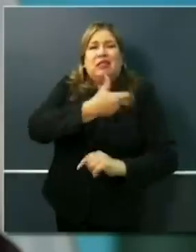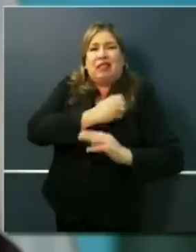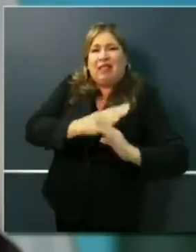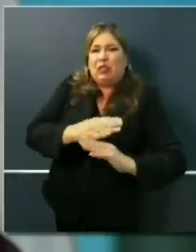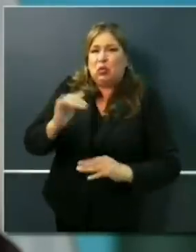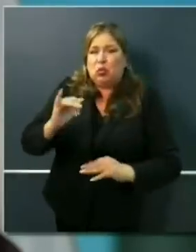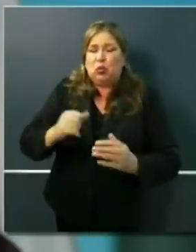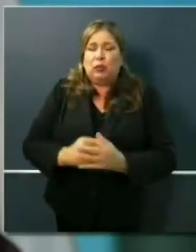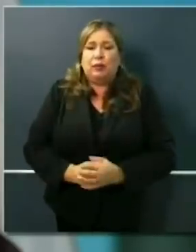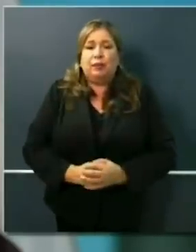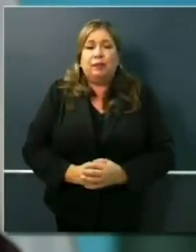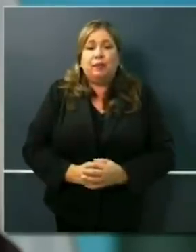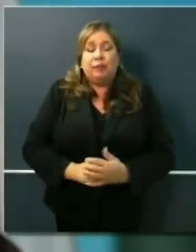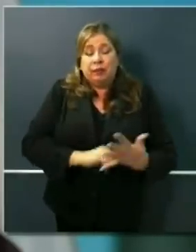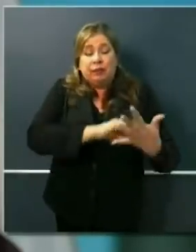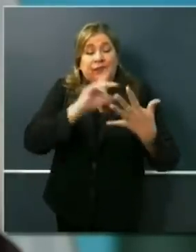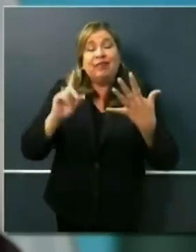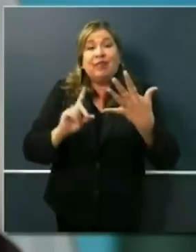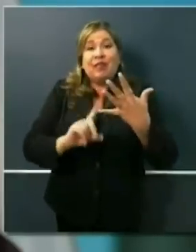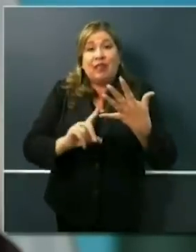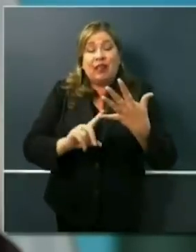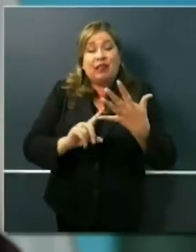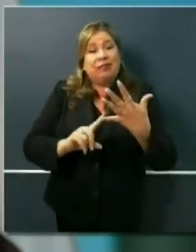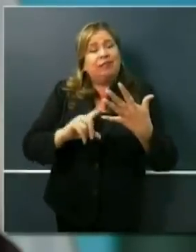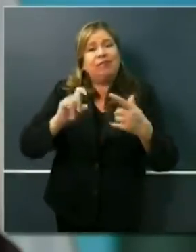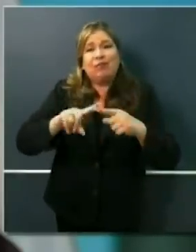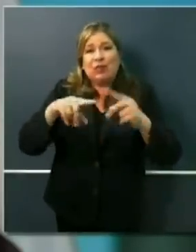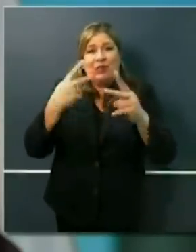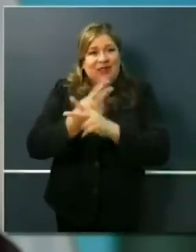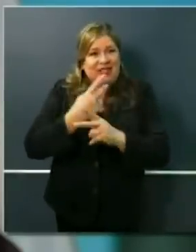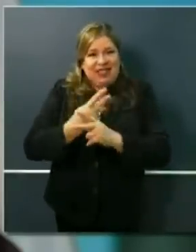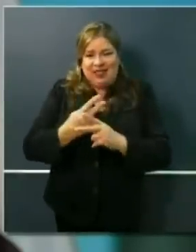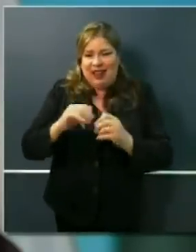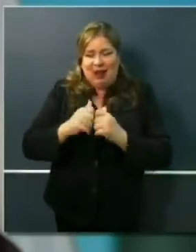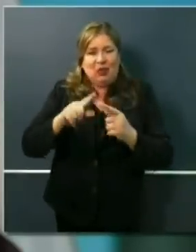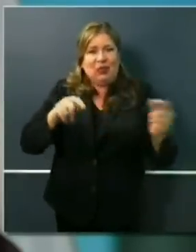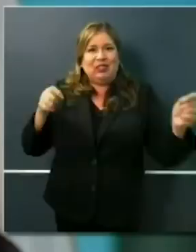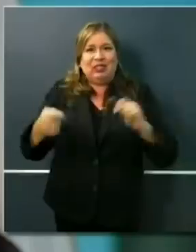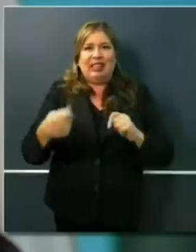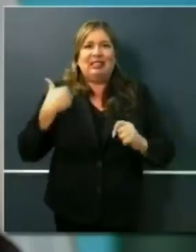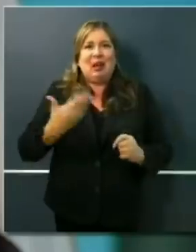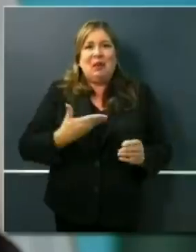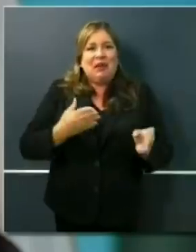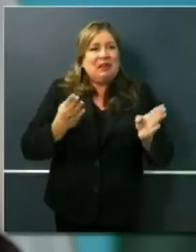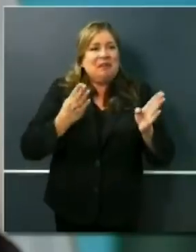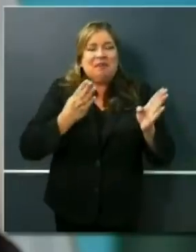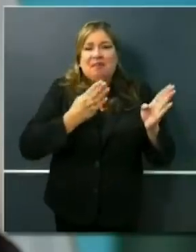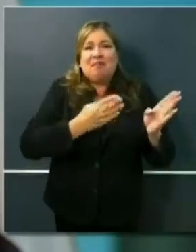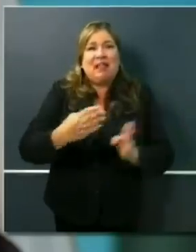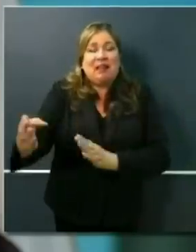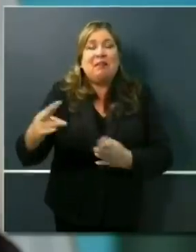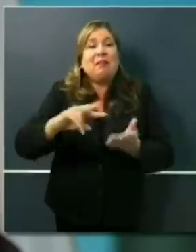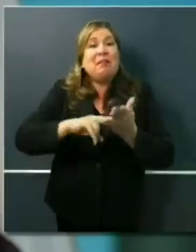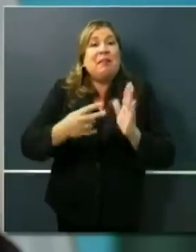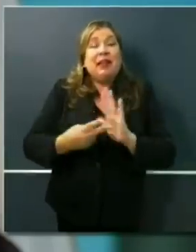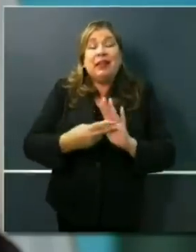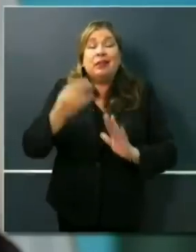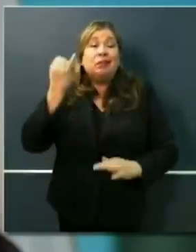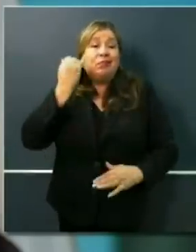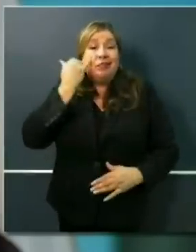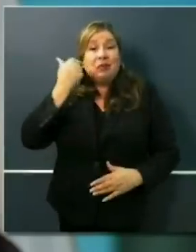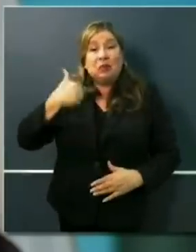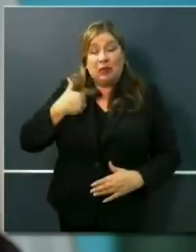of redrawing our floor plans. And that is, quite literally, a responsibility if we are moving into